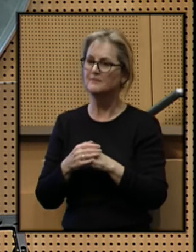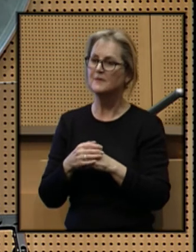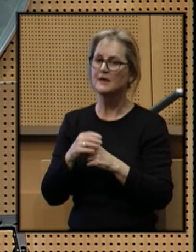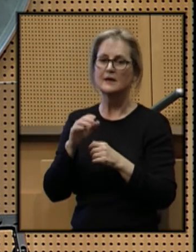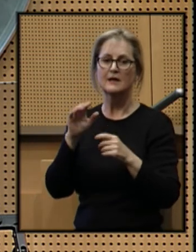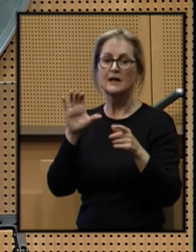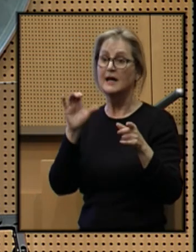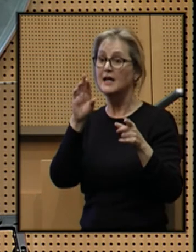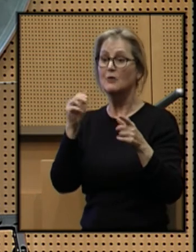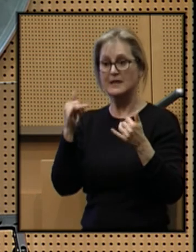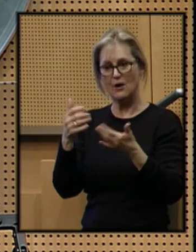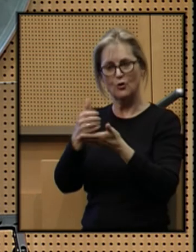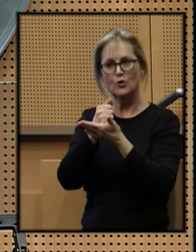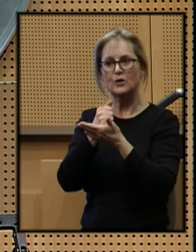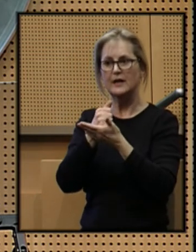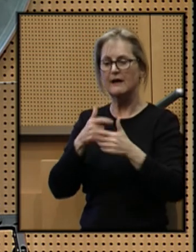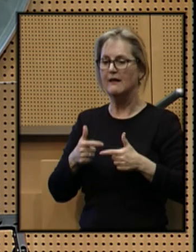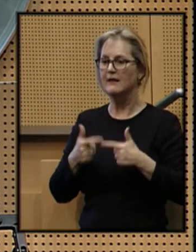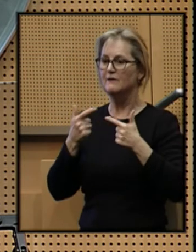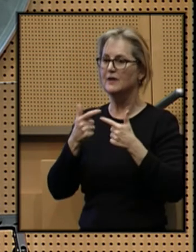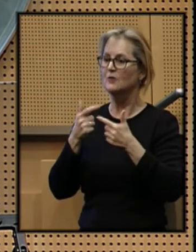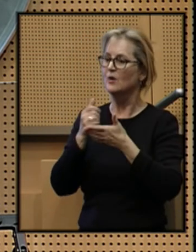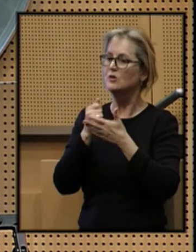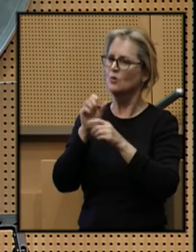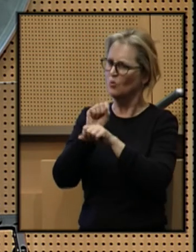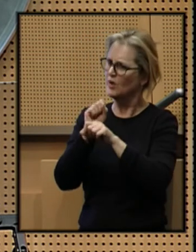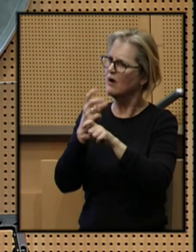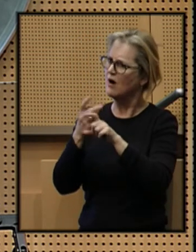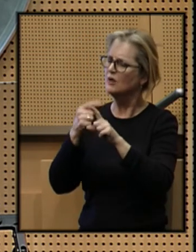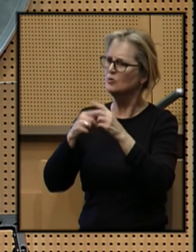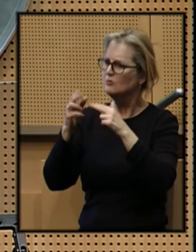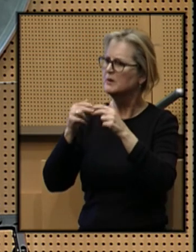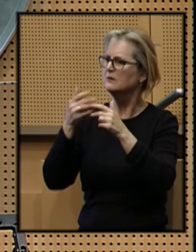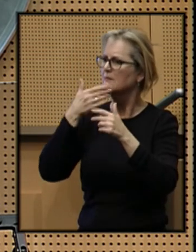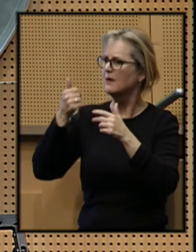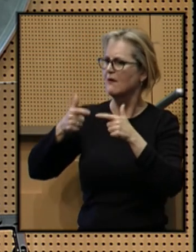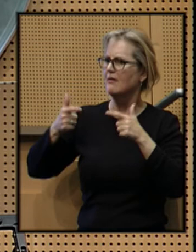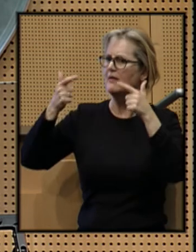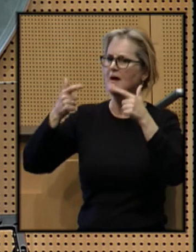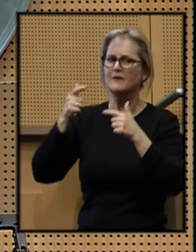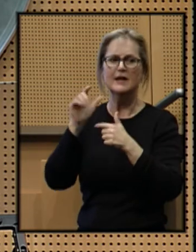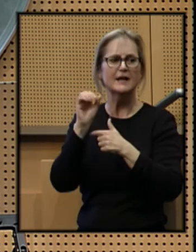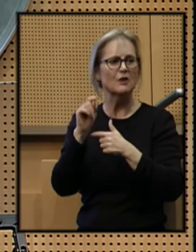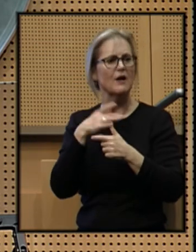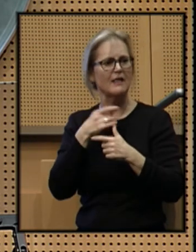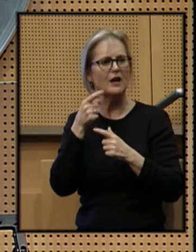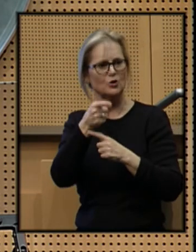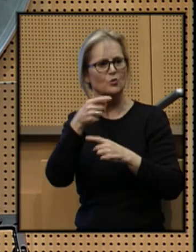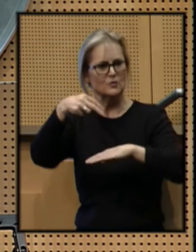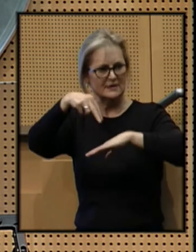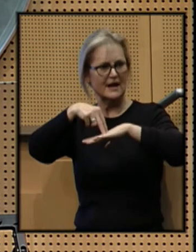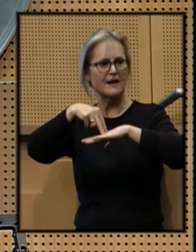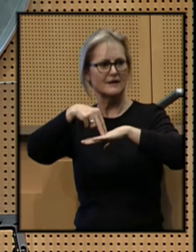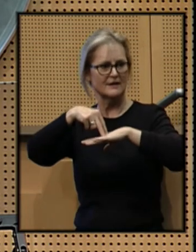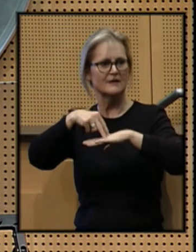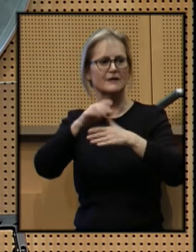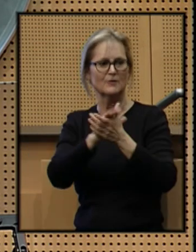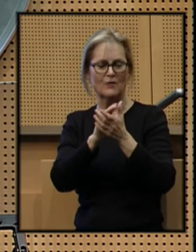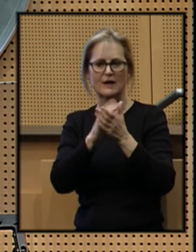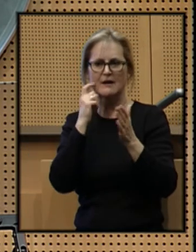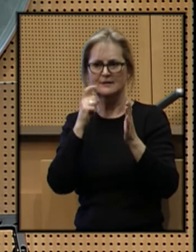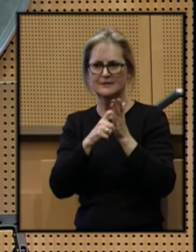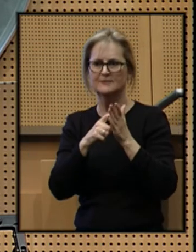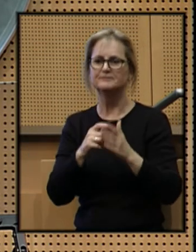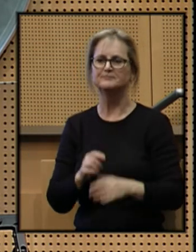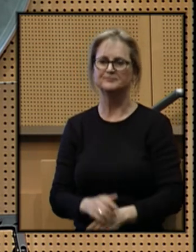Kerry is now earning a living wage and working hard to build a better life. And Kerry, I'd like you to stand and be recognized.